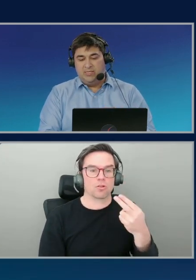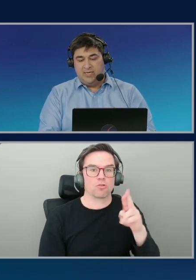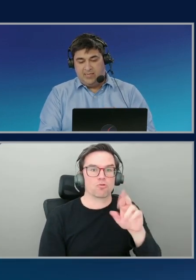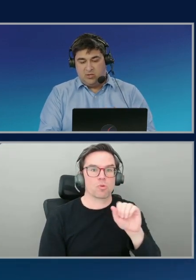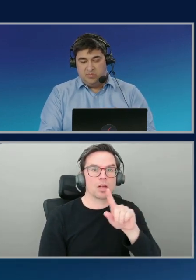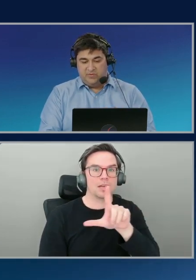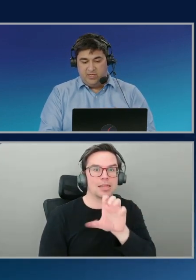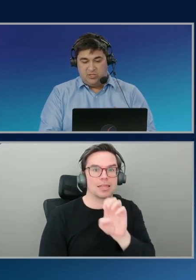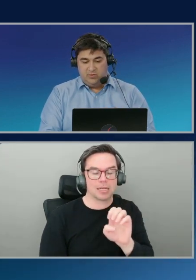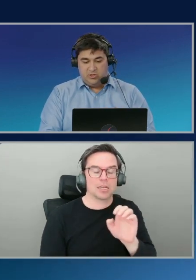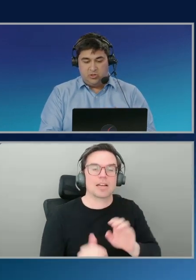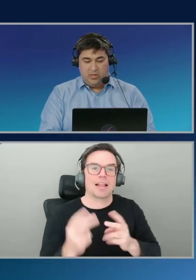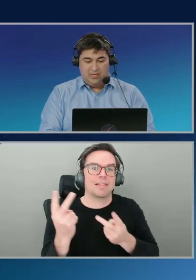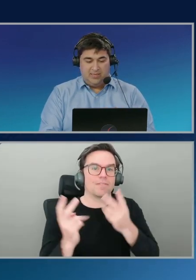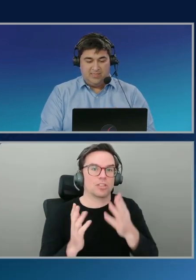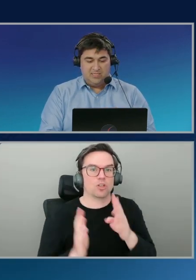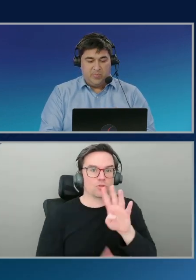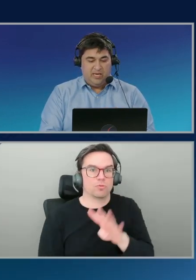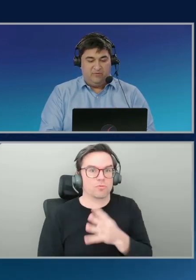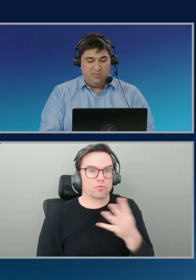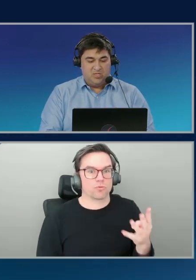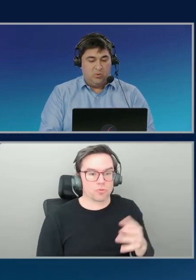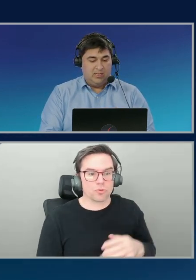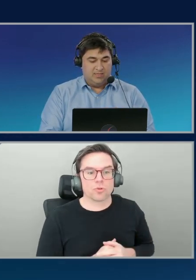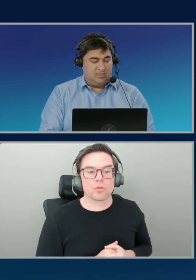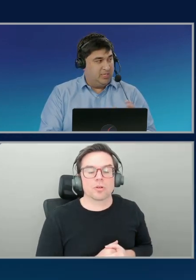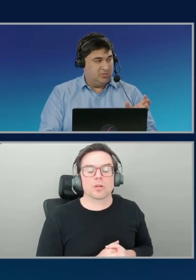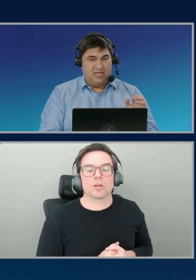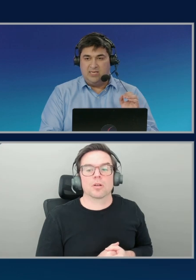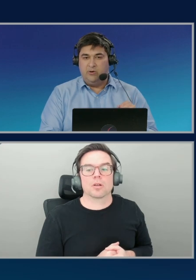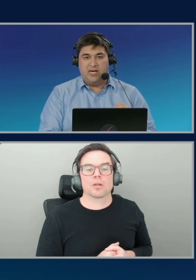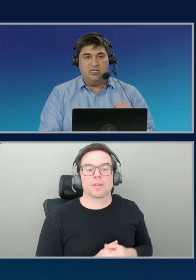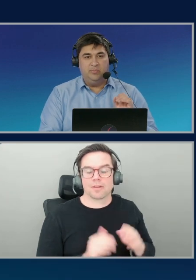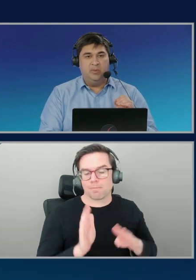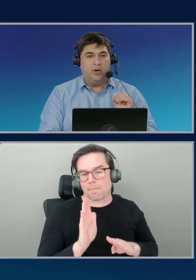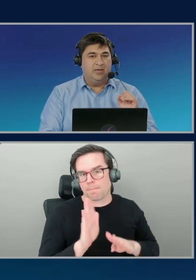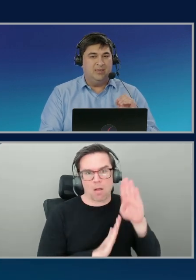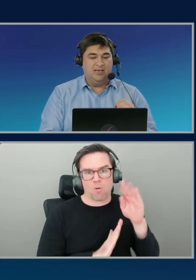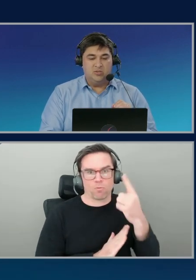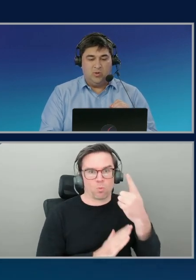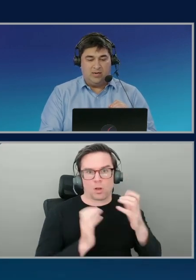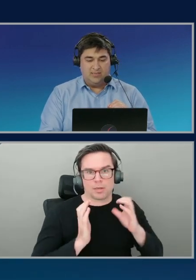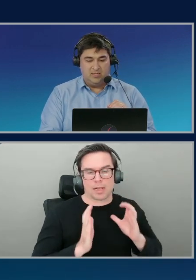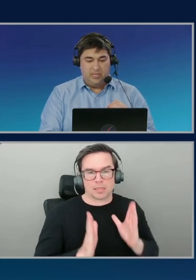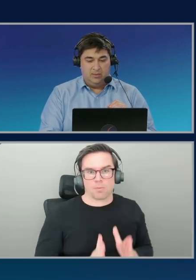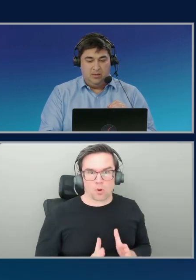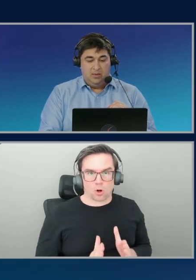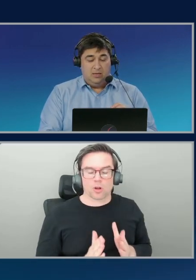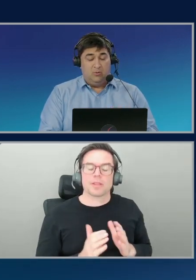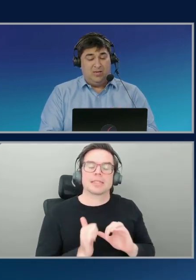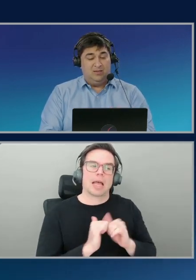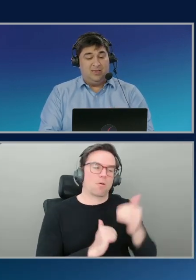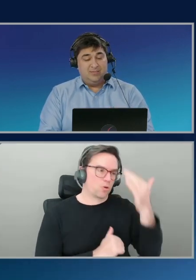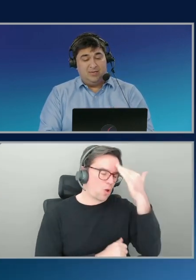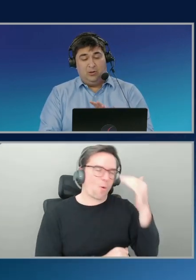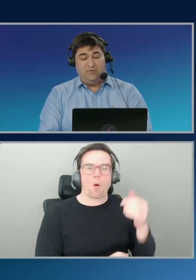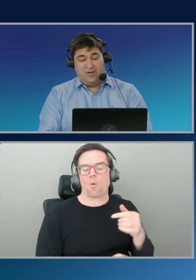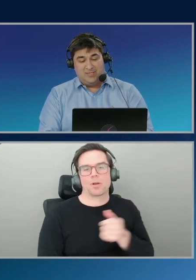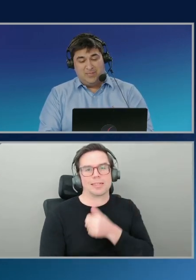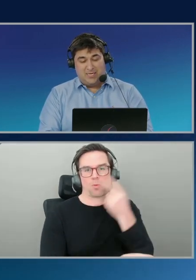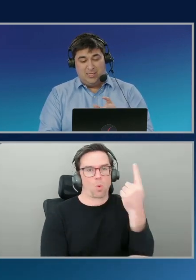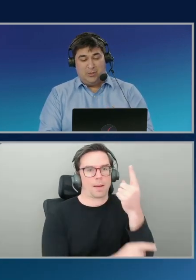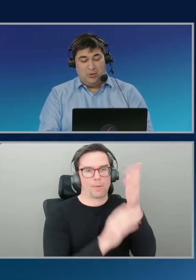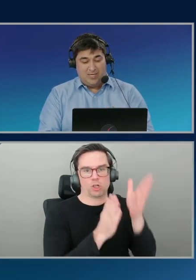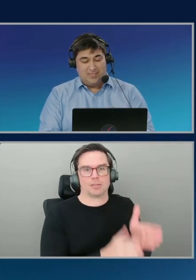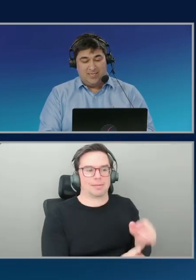contributor insights observation, which is showing that there's a spike from this one customer. So that's how it actually pinpointed that it's one customer. Now, one of the things that a lot